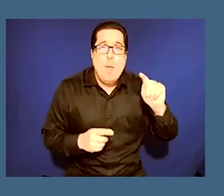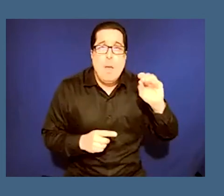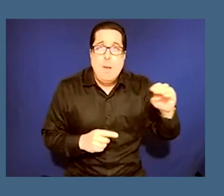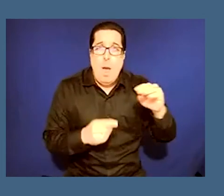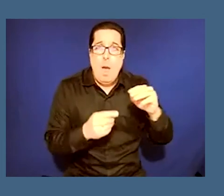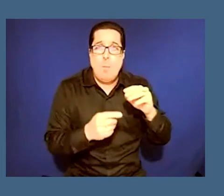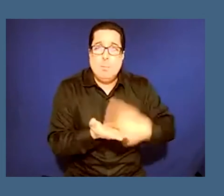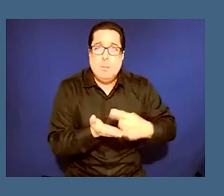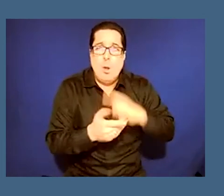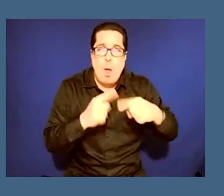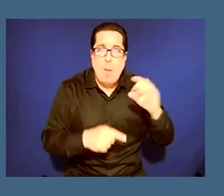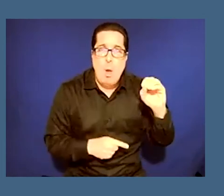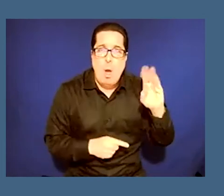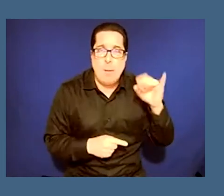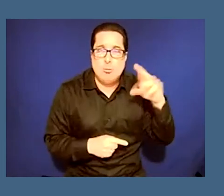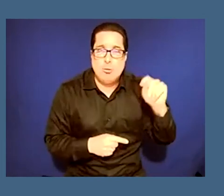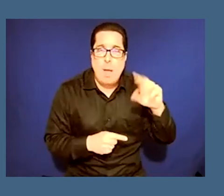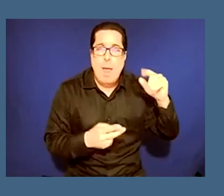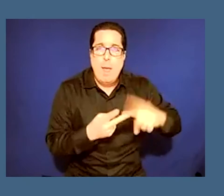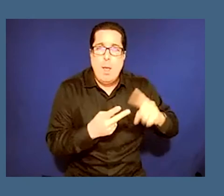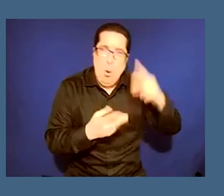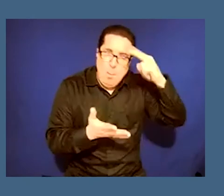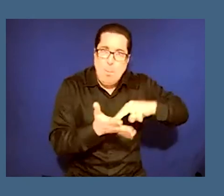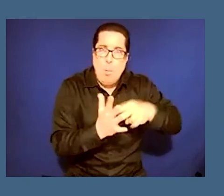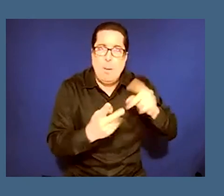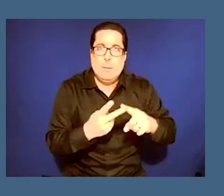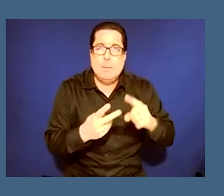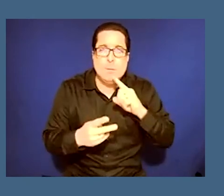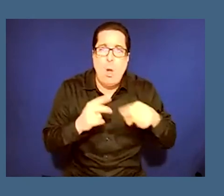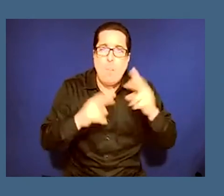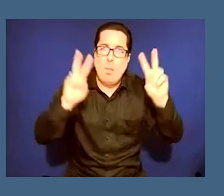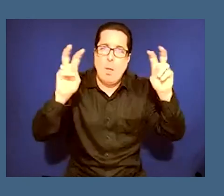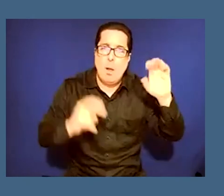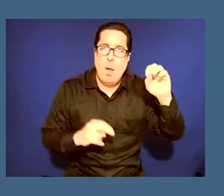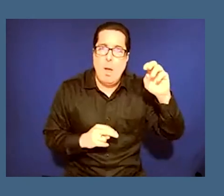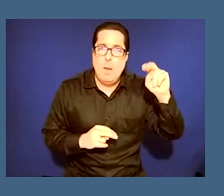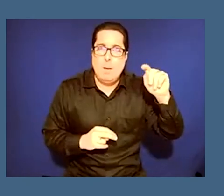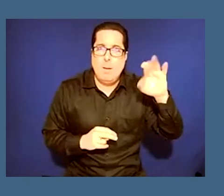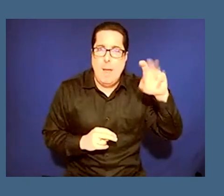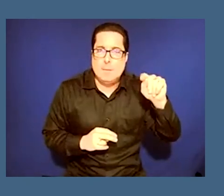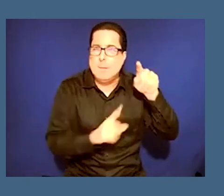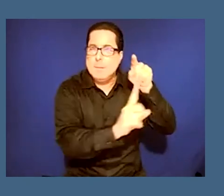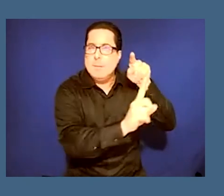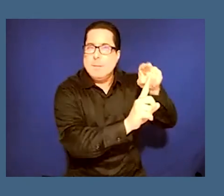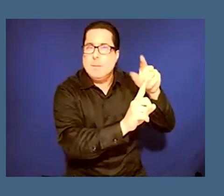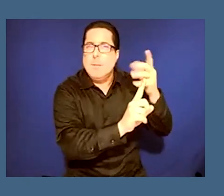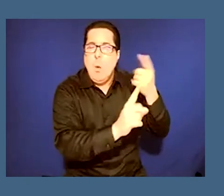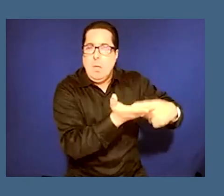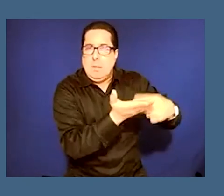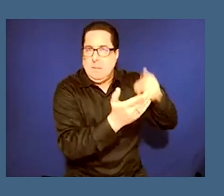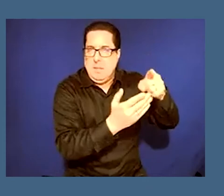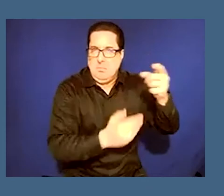objects versus purpose and i think that brings up the topic of context maybe that's something we'll discuss in a minute because it also